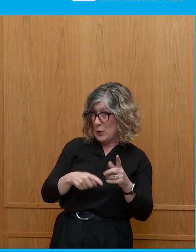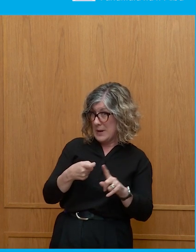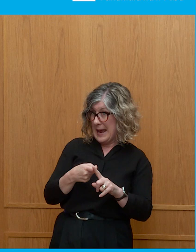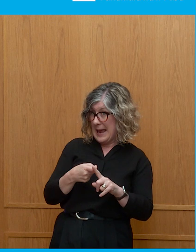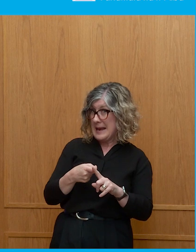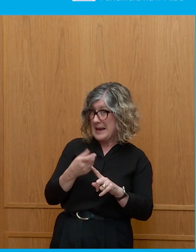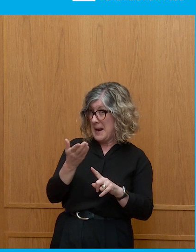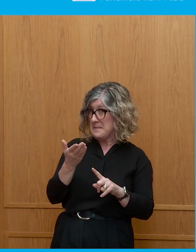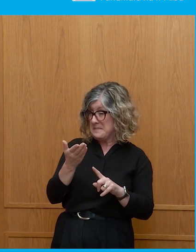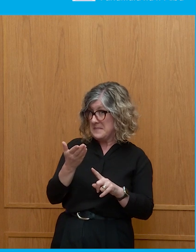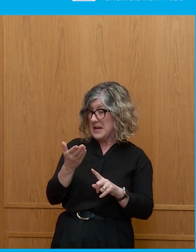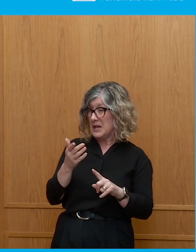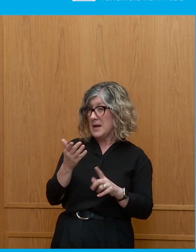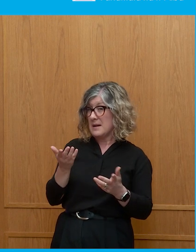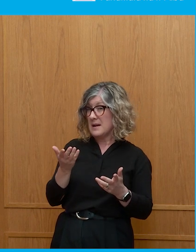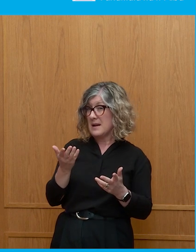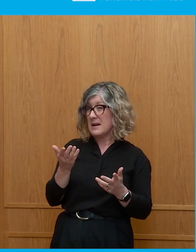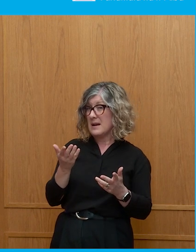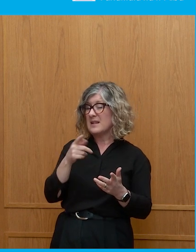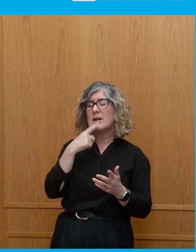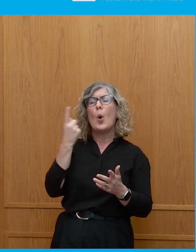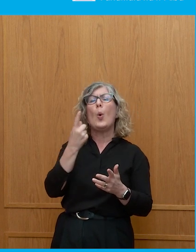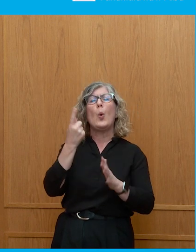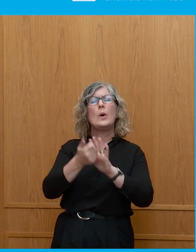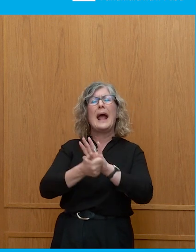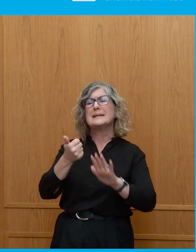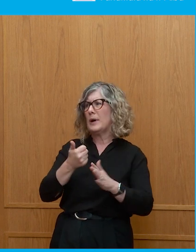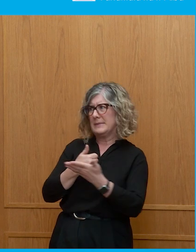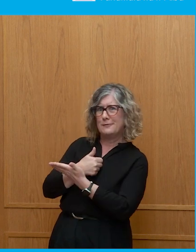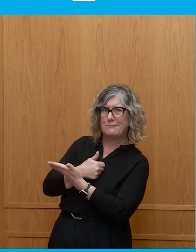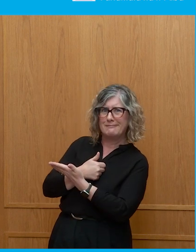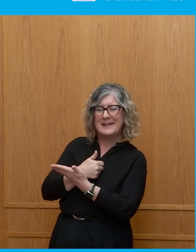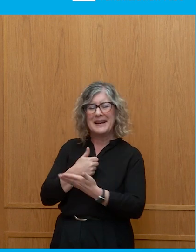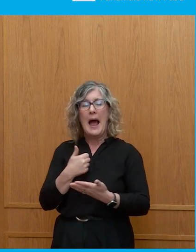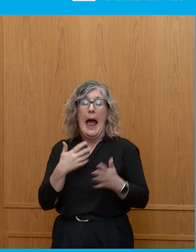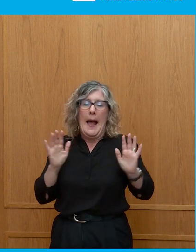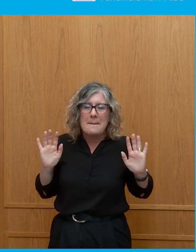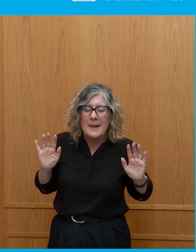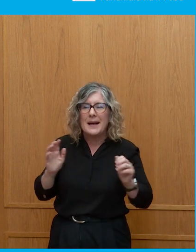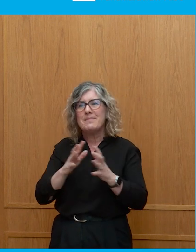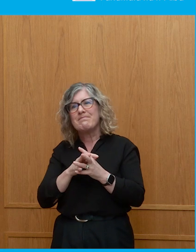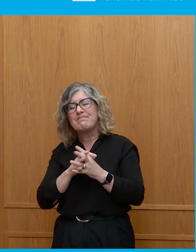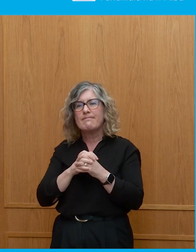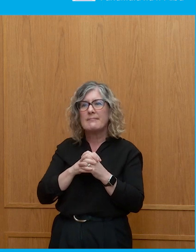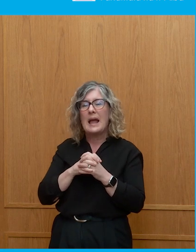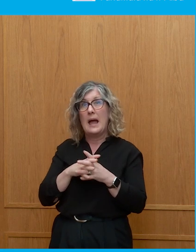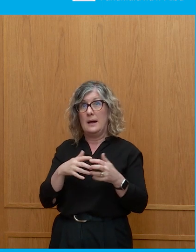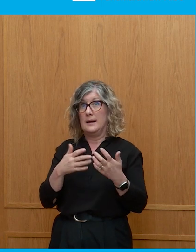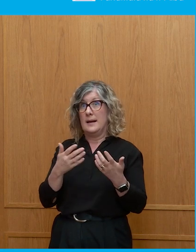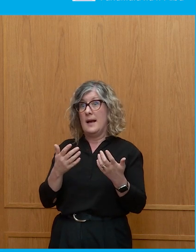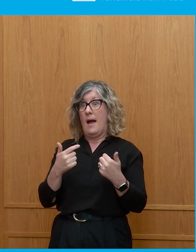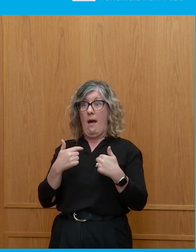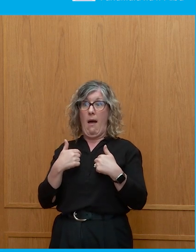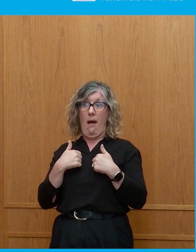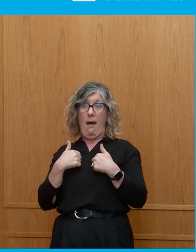Should they? Should they? You can the expert. So, I mean, I don't, it's not something that I would